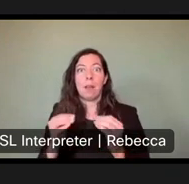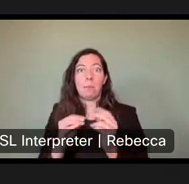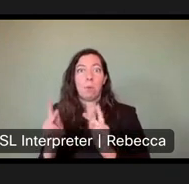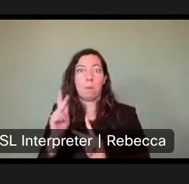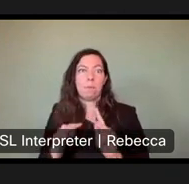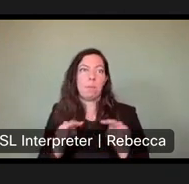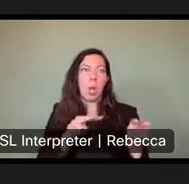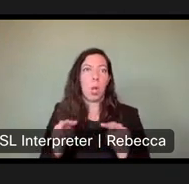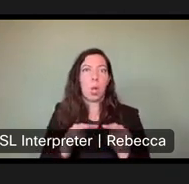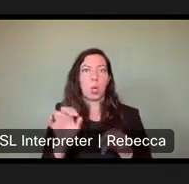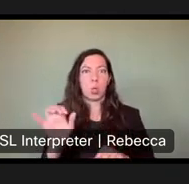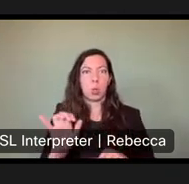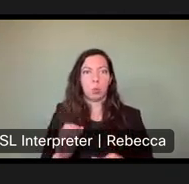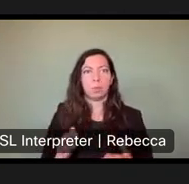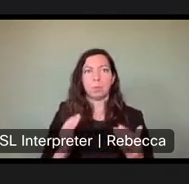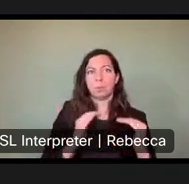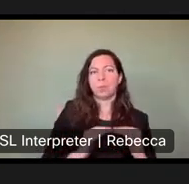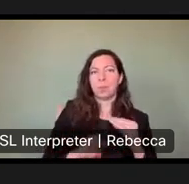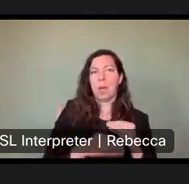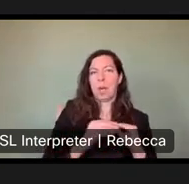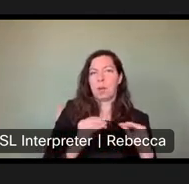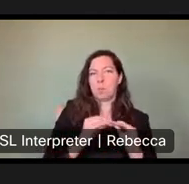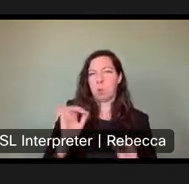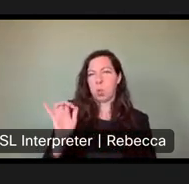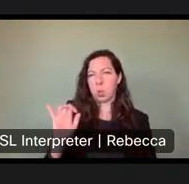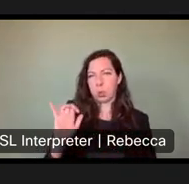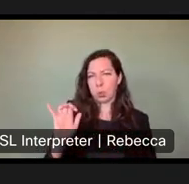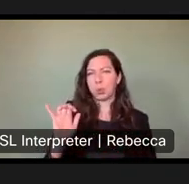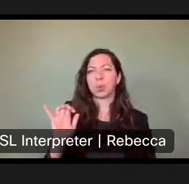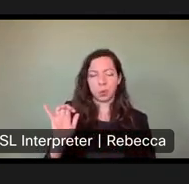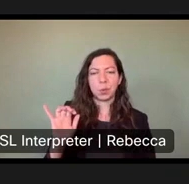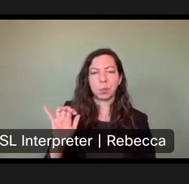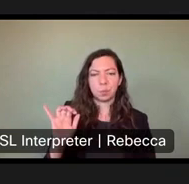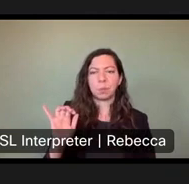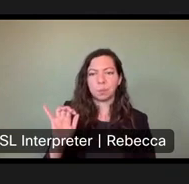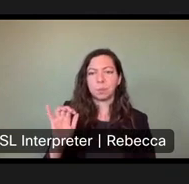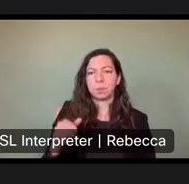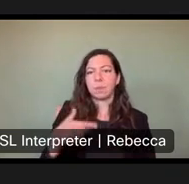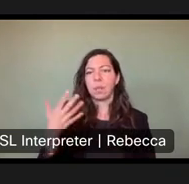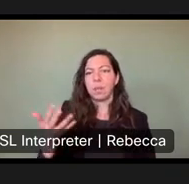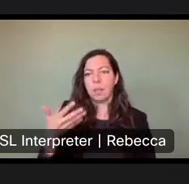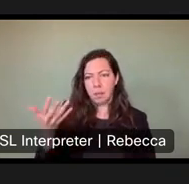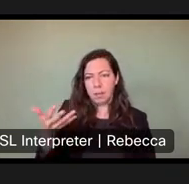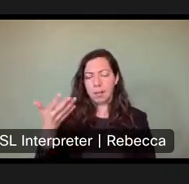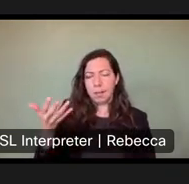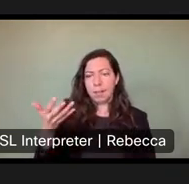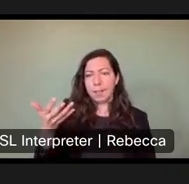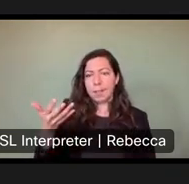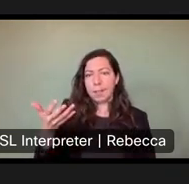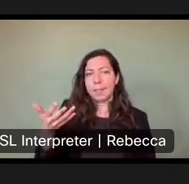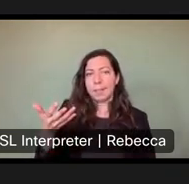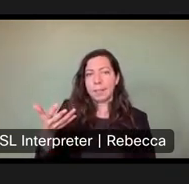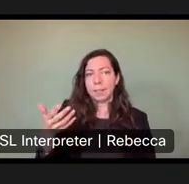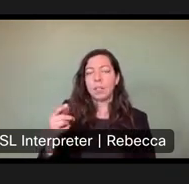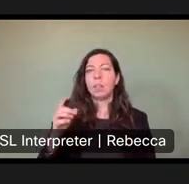And Vicki, I'll add to that just just for some background information for everyone on this call. On this presentation, eight, we have